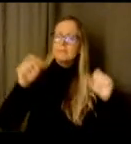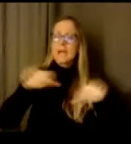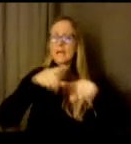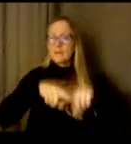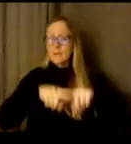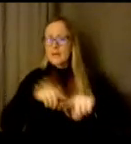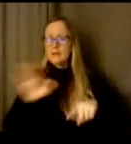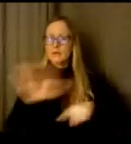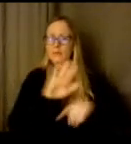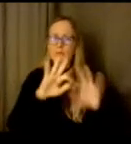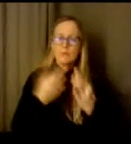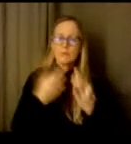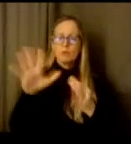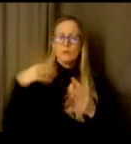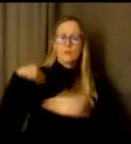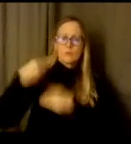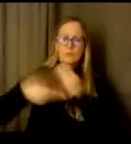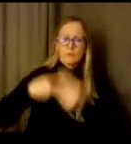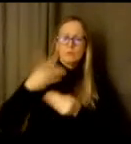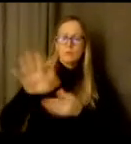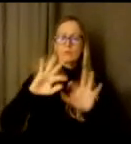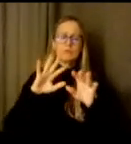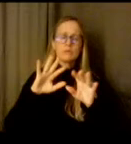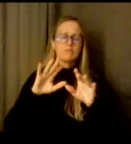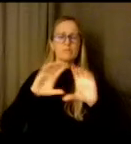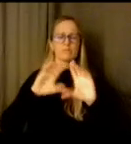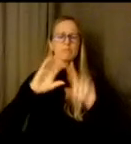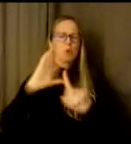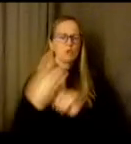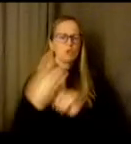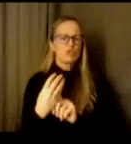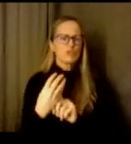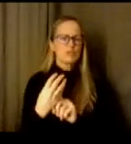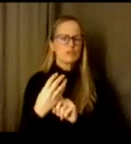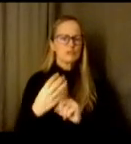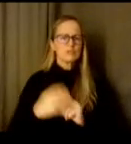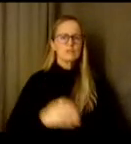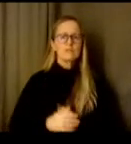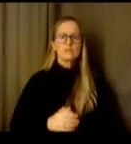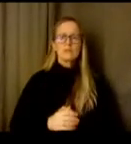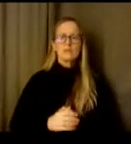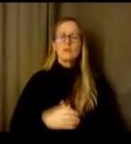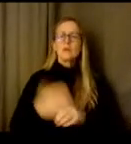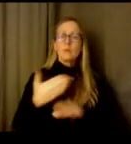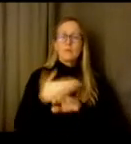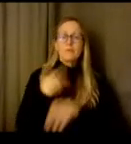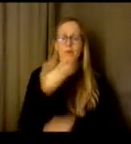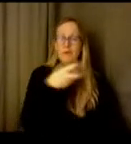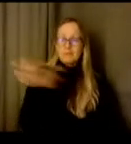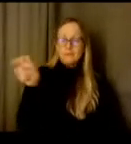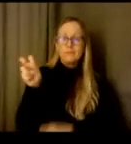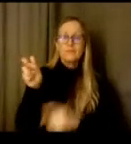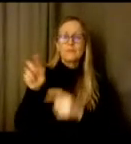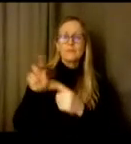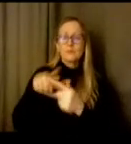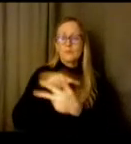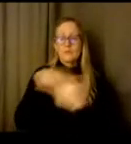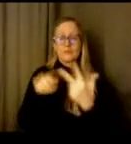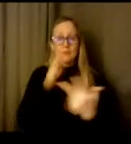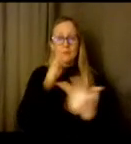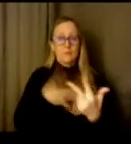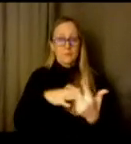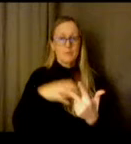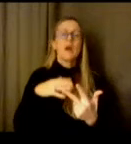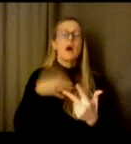Schools is here to partner with you. Before I pass it over to Stephanie, Tracy and Carrie, I want to share some important